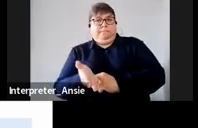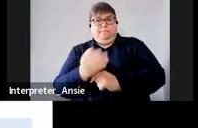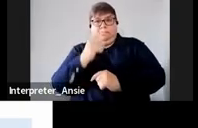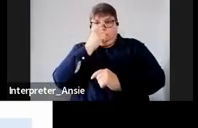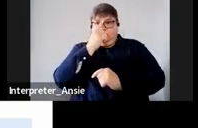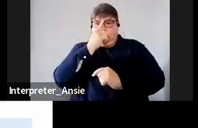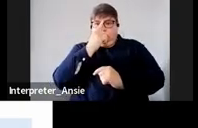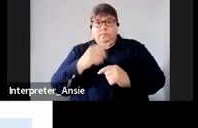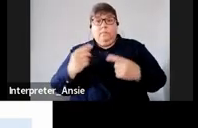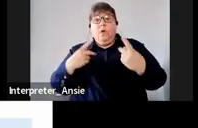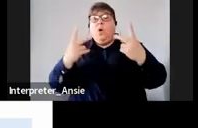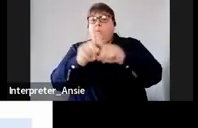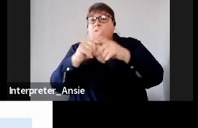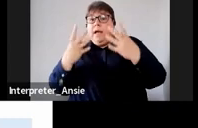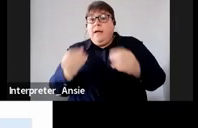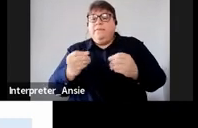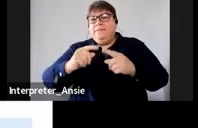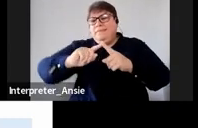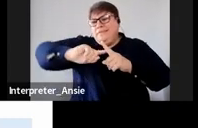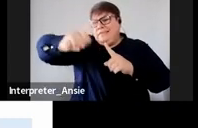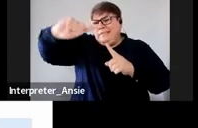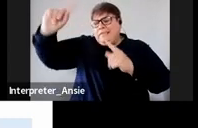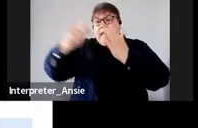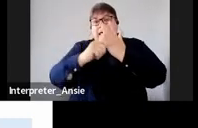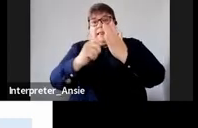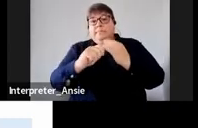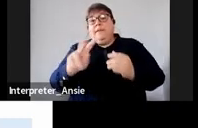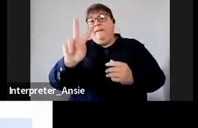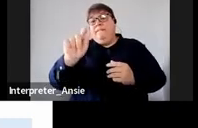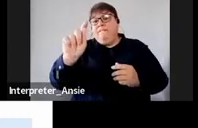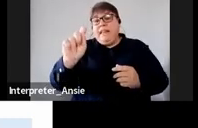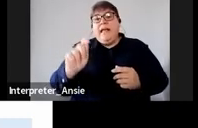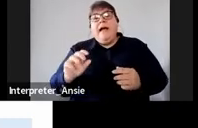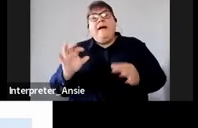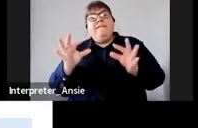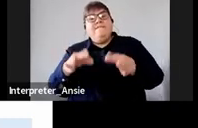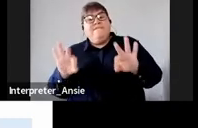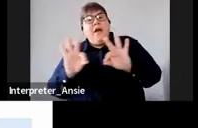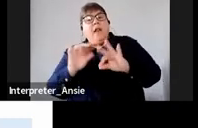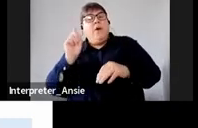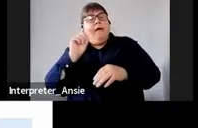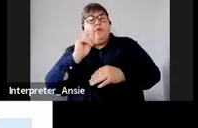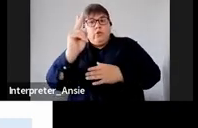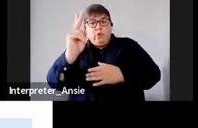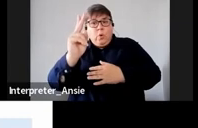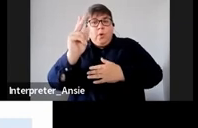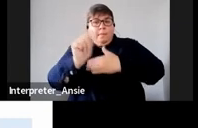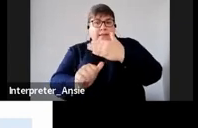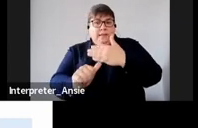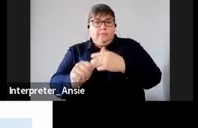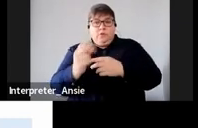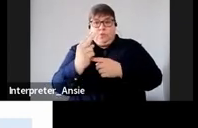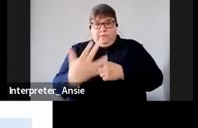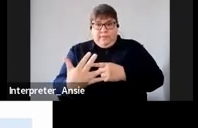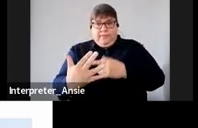we also have other tax types which is value added tax every two months before the 25th of each and every month